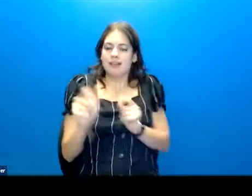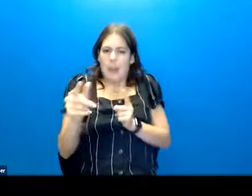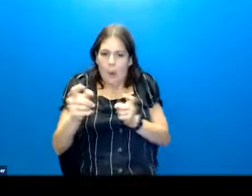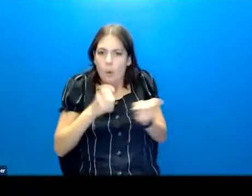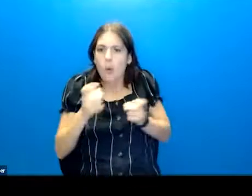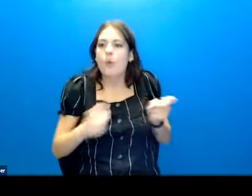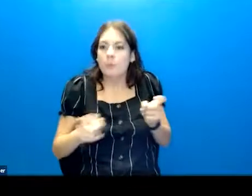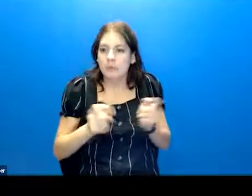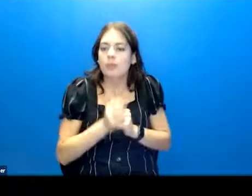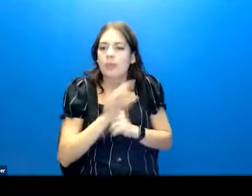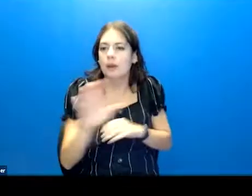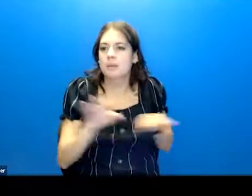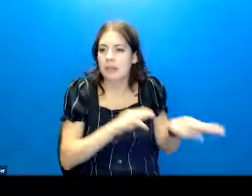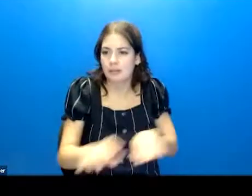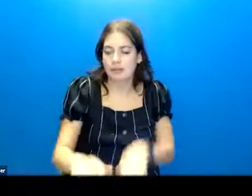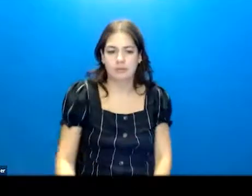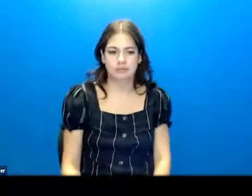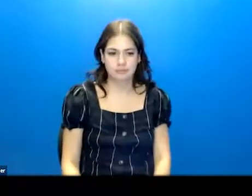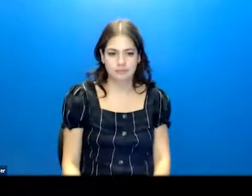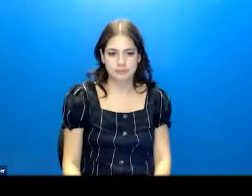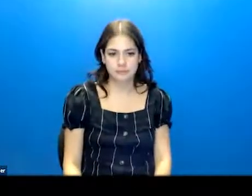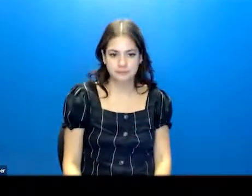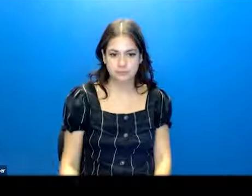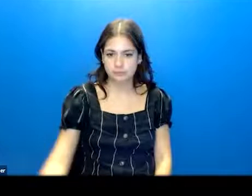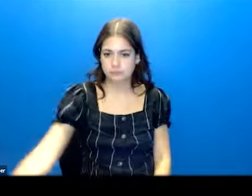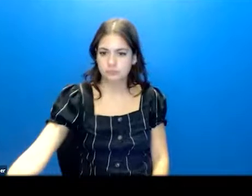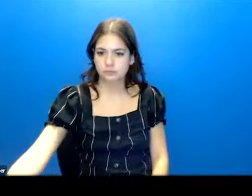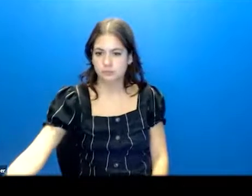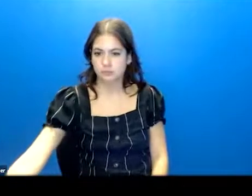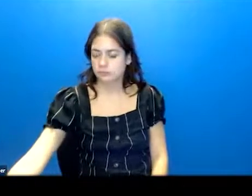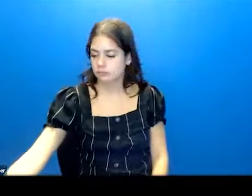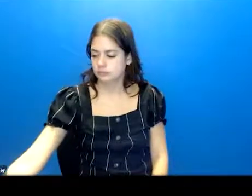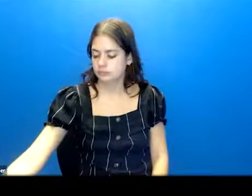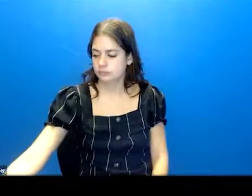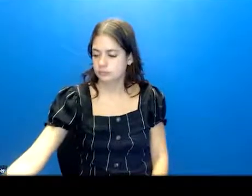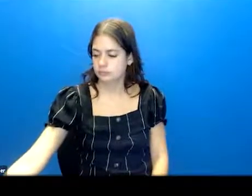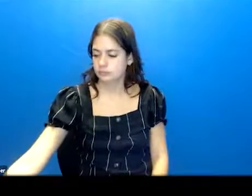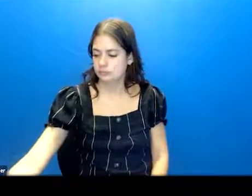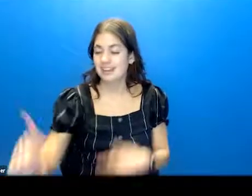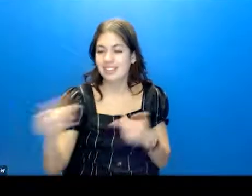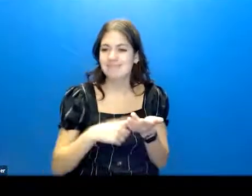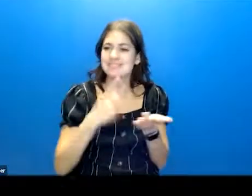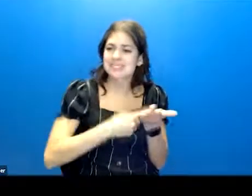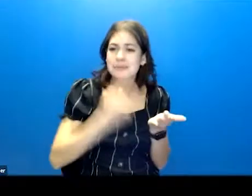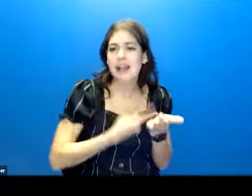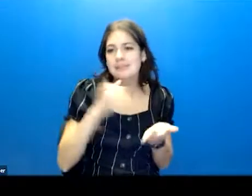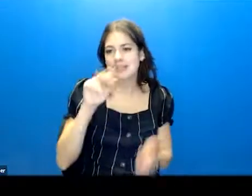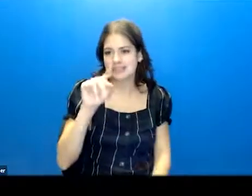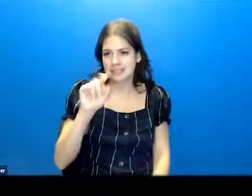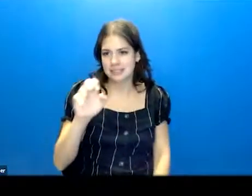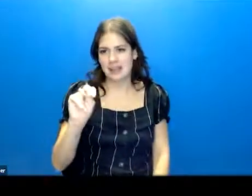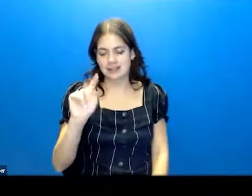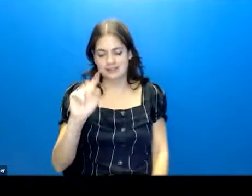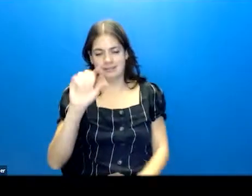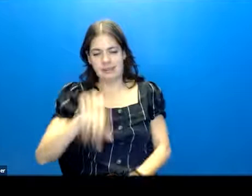So that's where we break that link. Okay. And then sometimes intent can be inferred. So